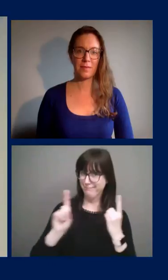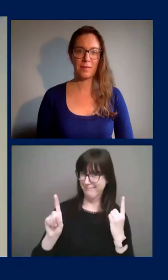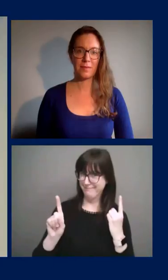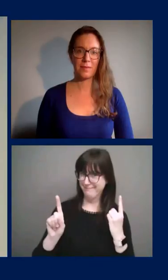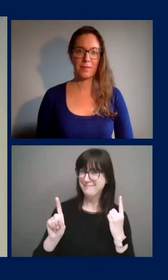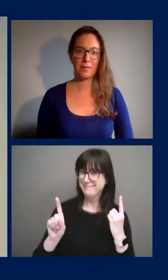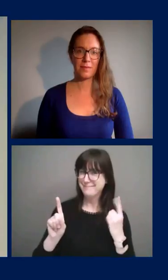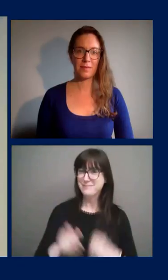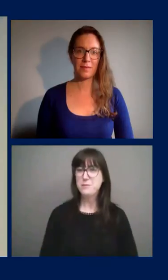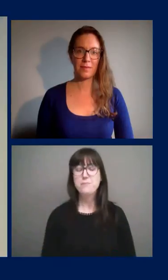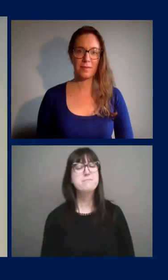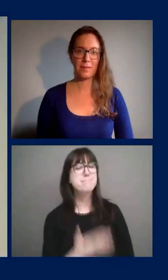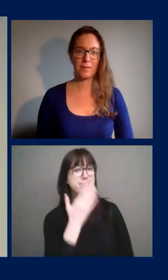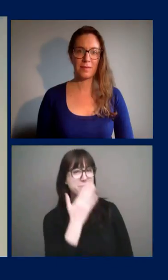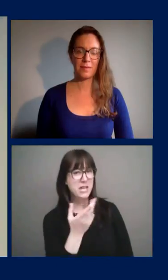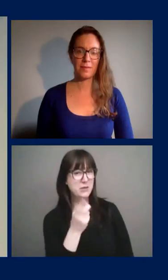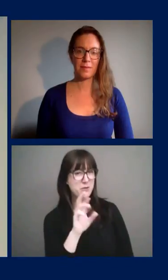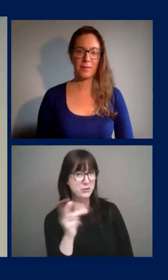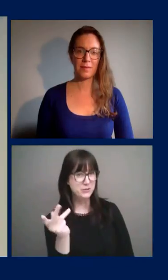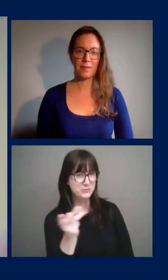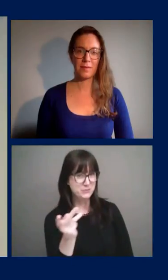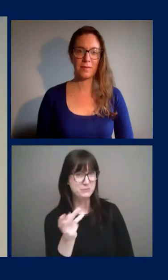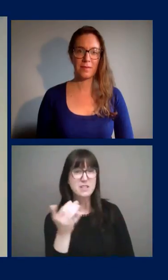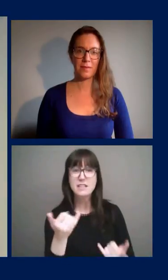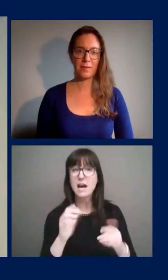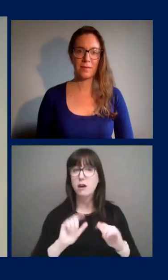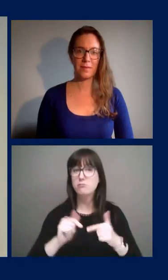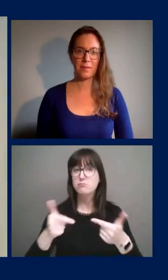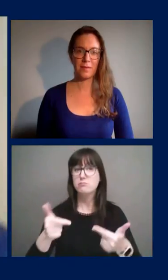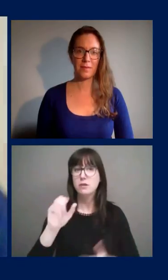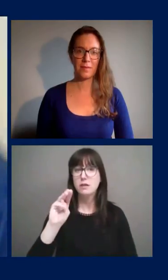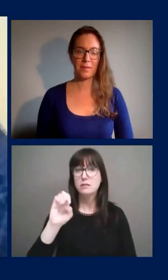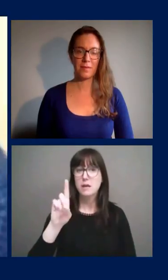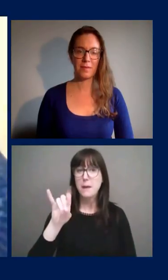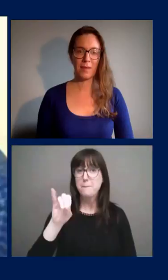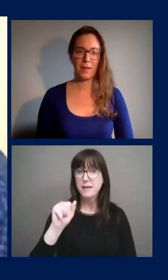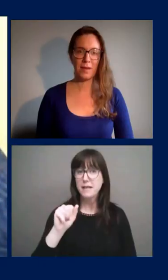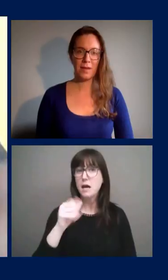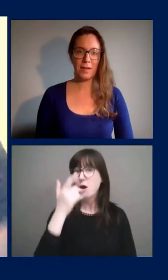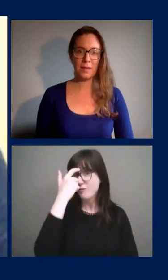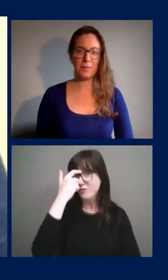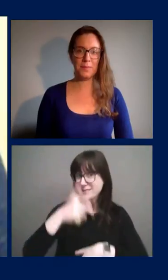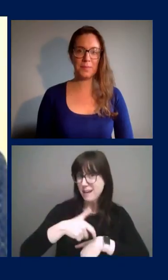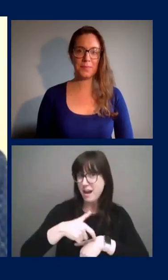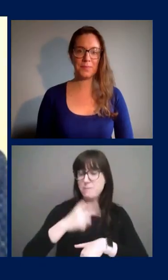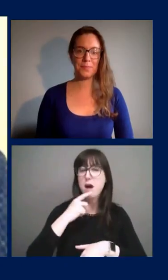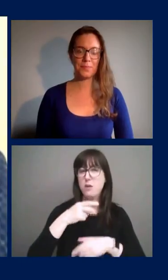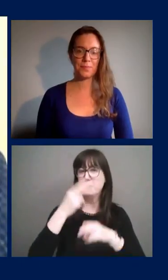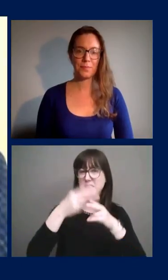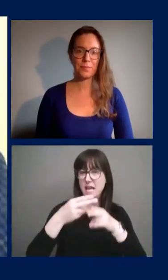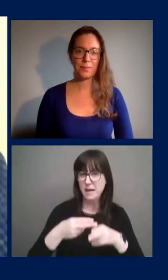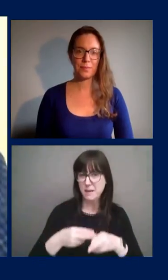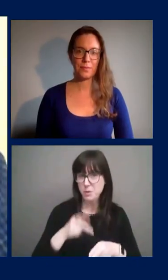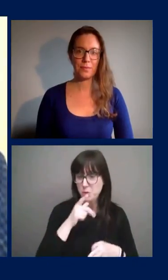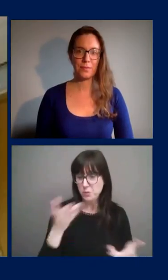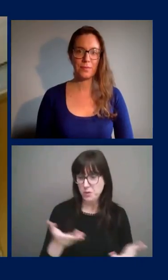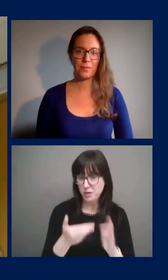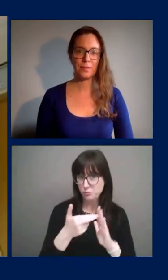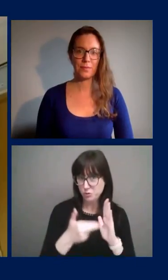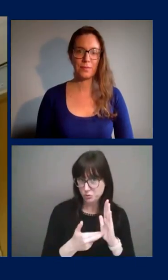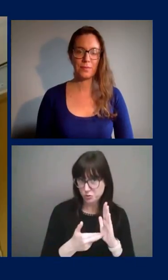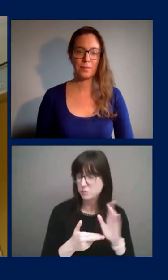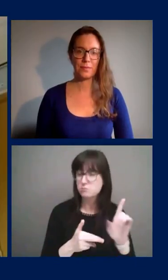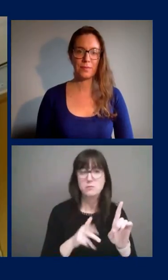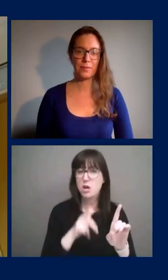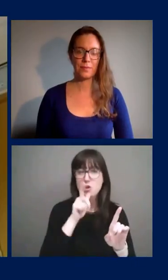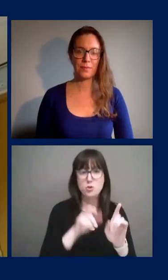Thank you, Doctor. Now for the media questions. In the interest of time, I will quickly read through the list of media who have registered. No need to